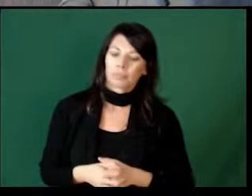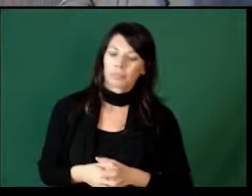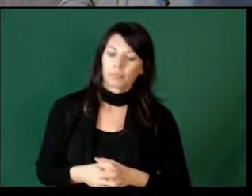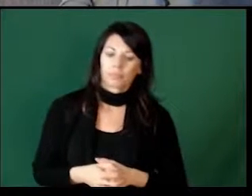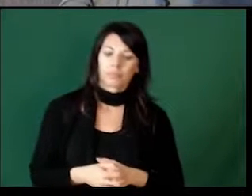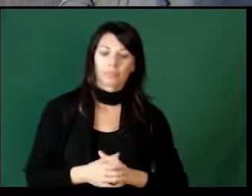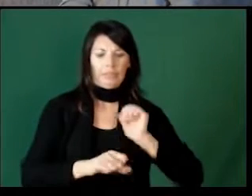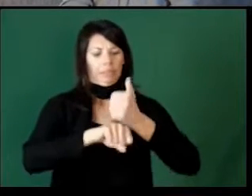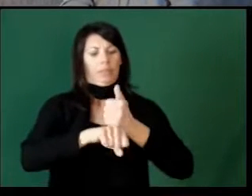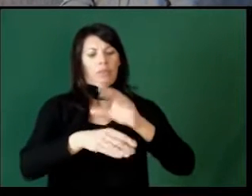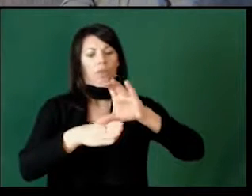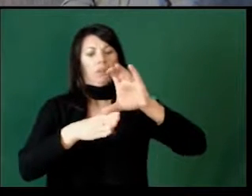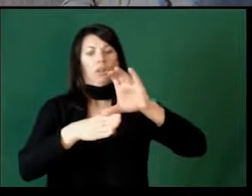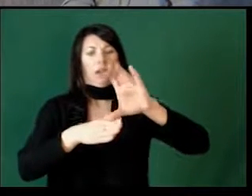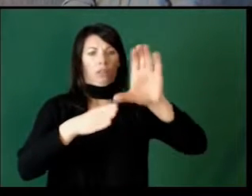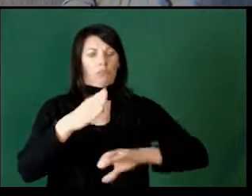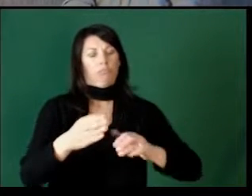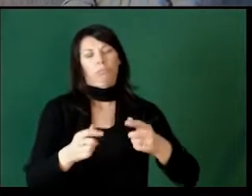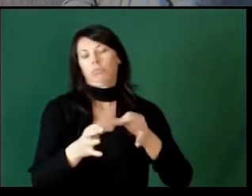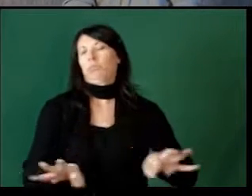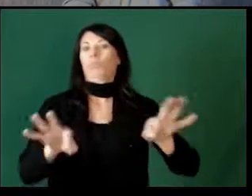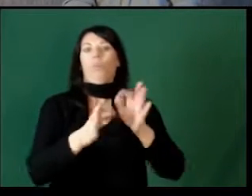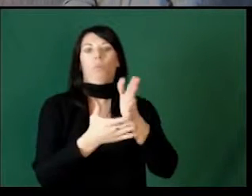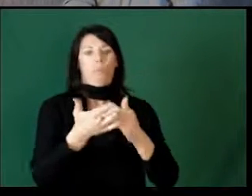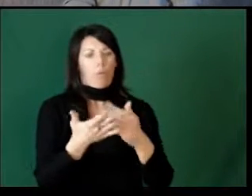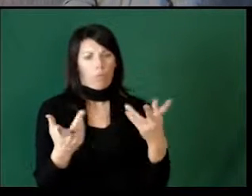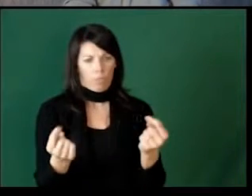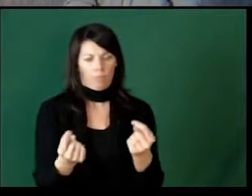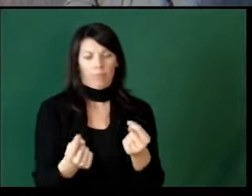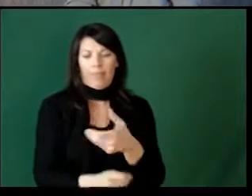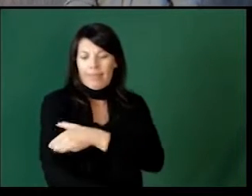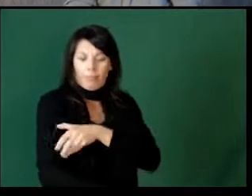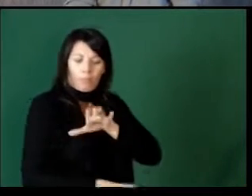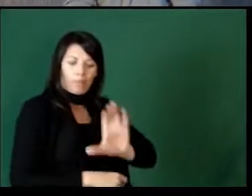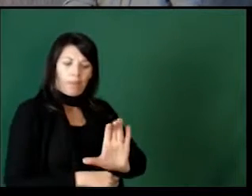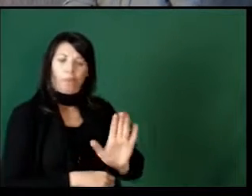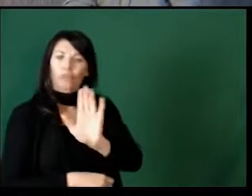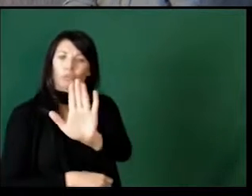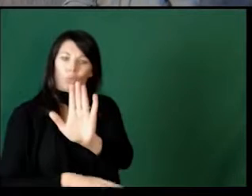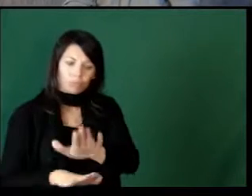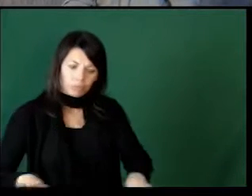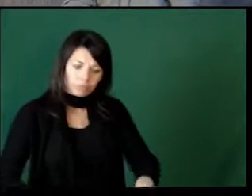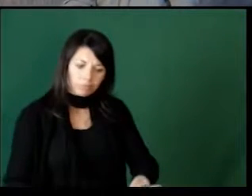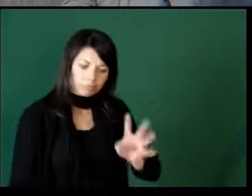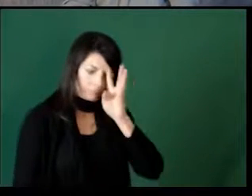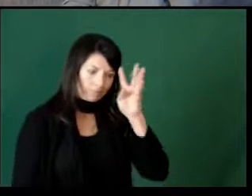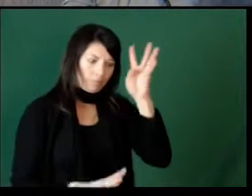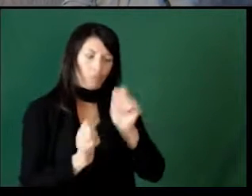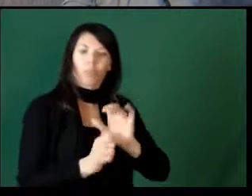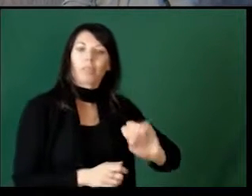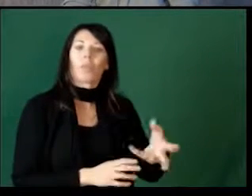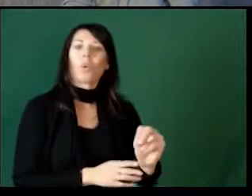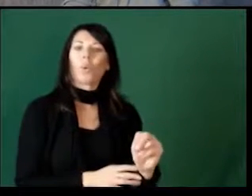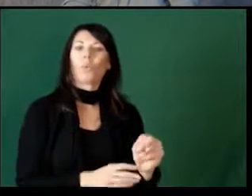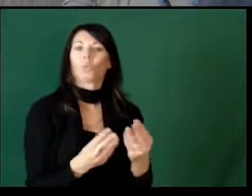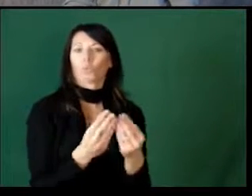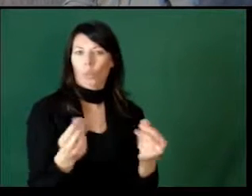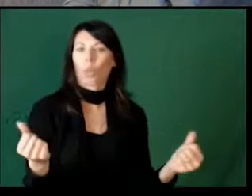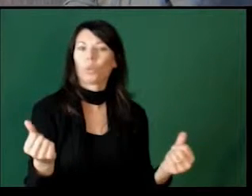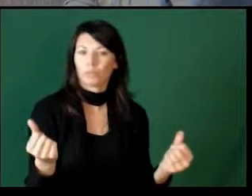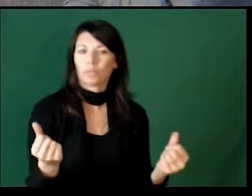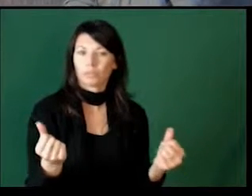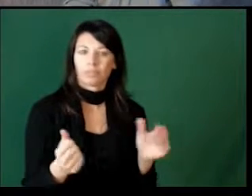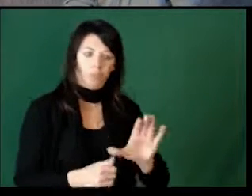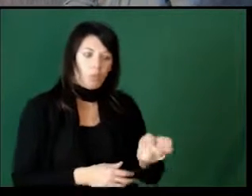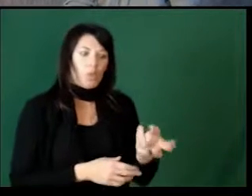A big piece in setting up consequences is to really start empowering children to come up with their own problems, their own solutions. I'm